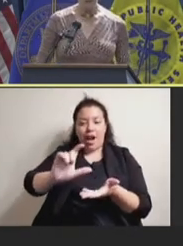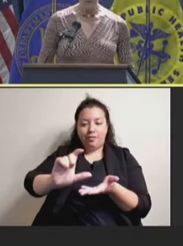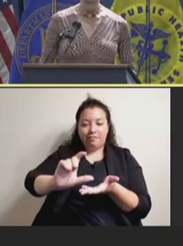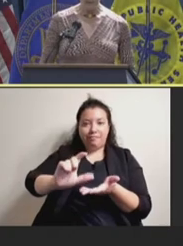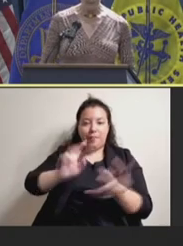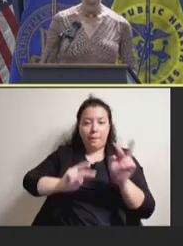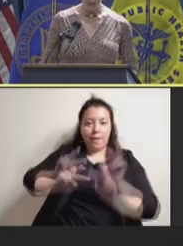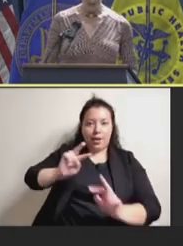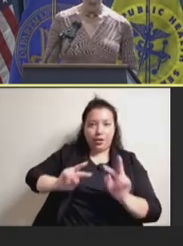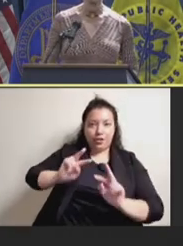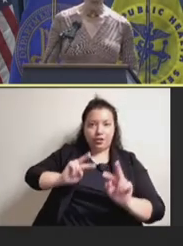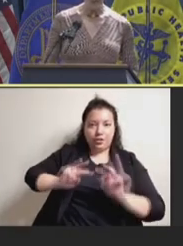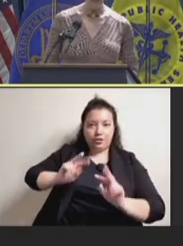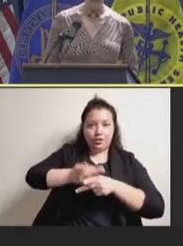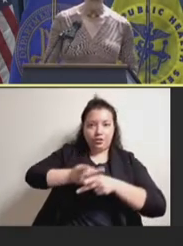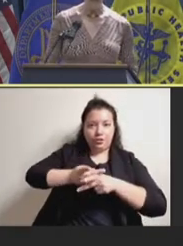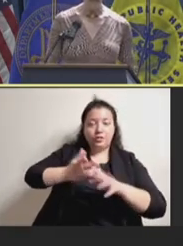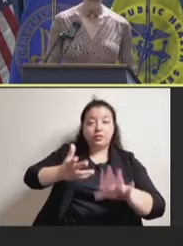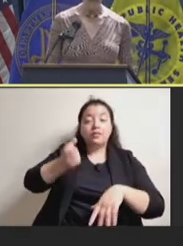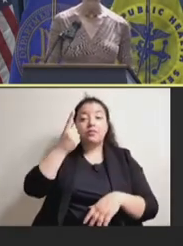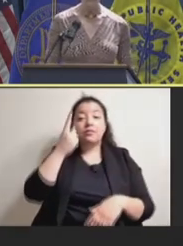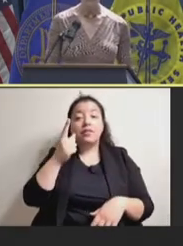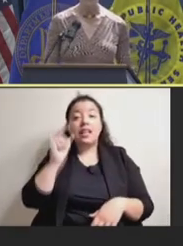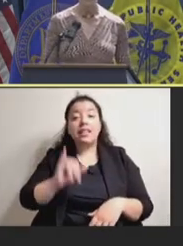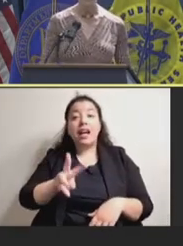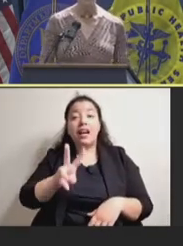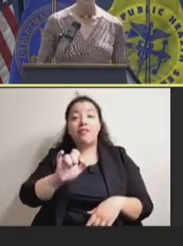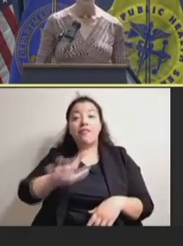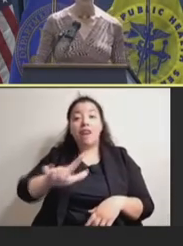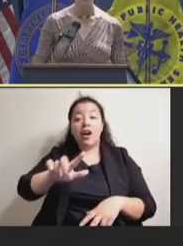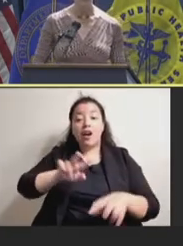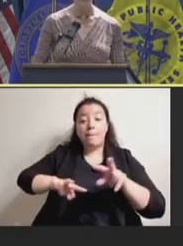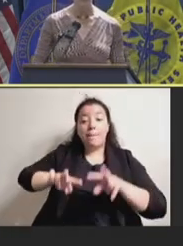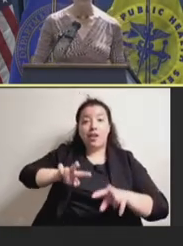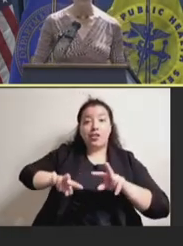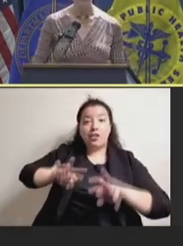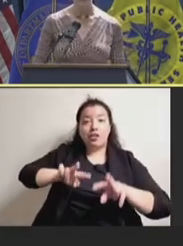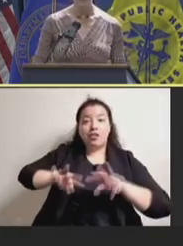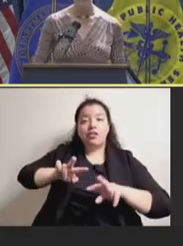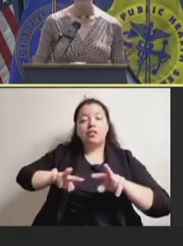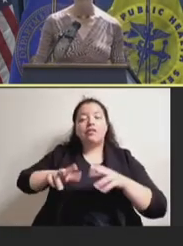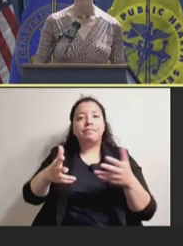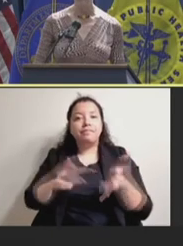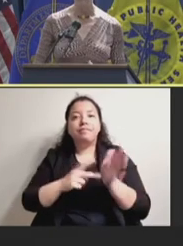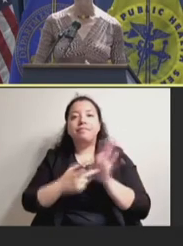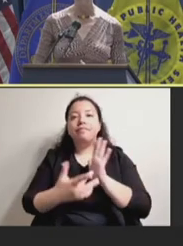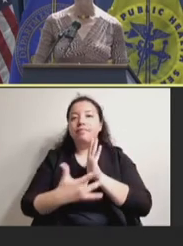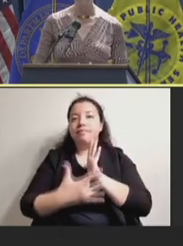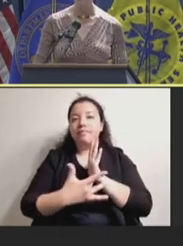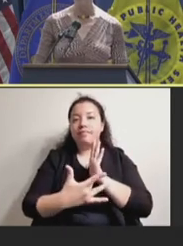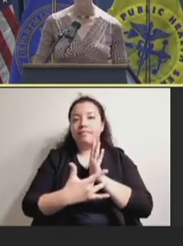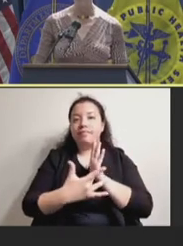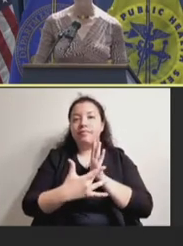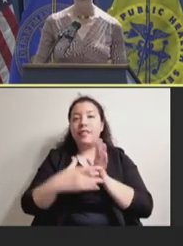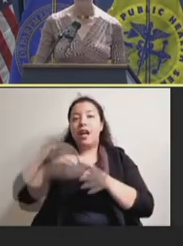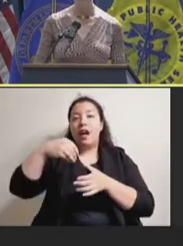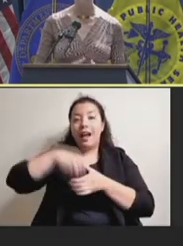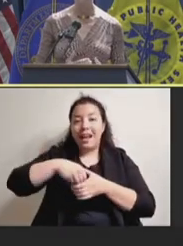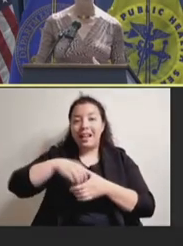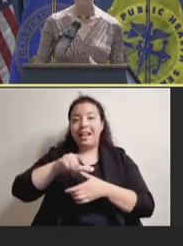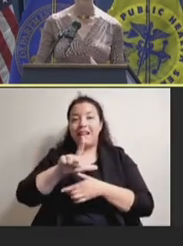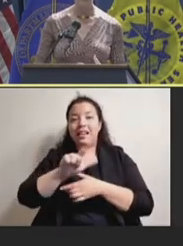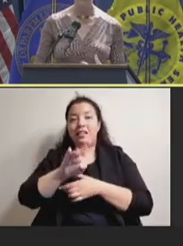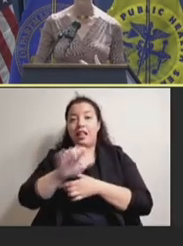So, the vaccine biomonitor is a technology that's incorporated in the label of vaccine. And